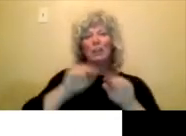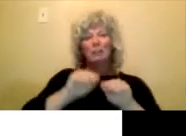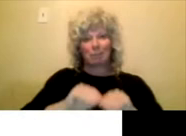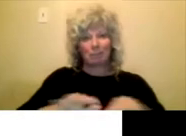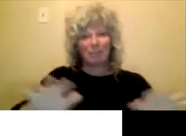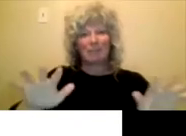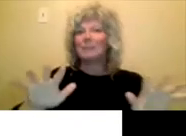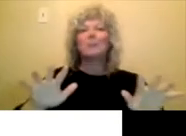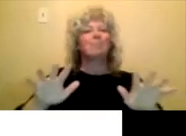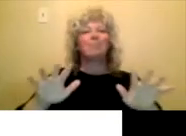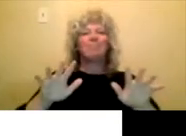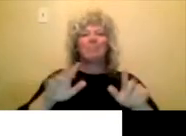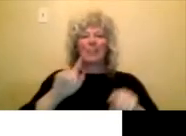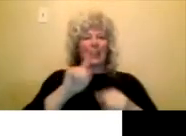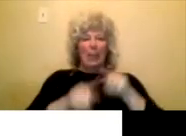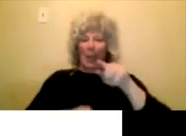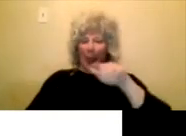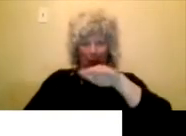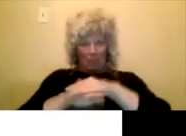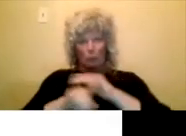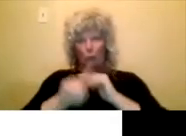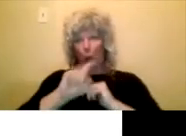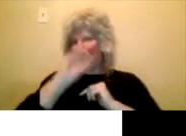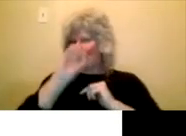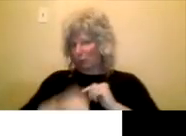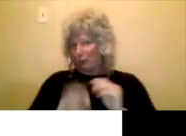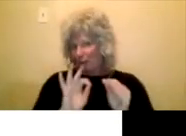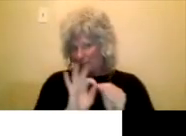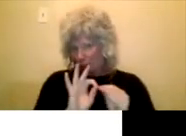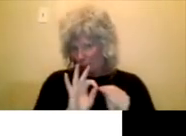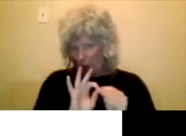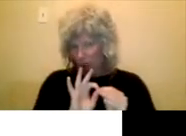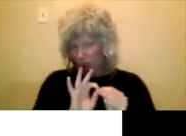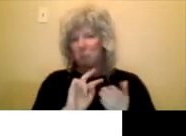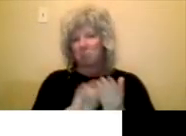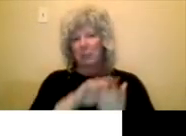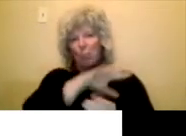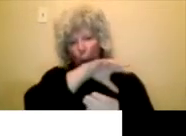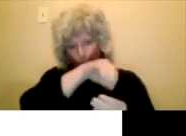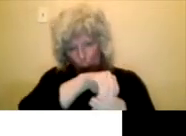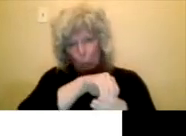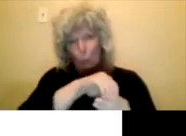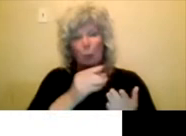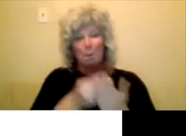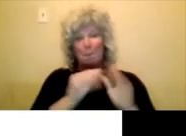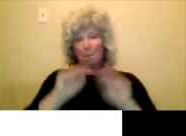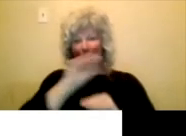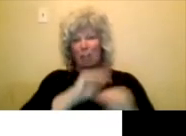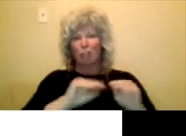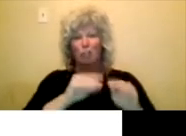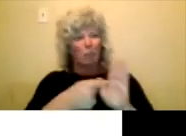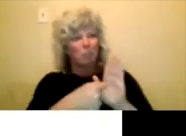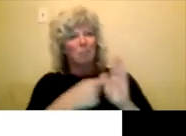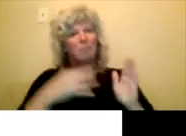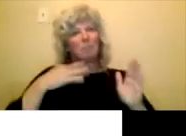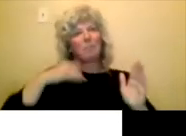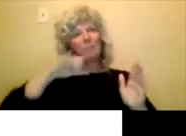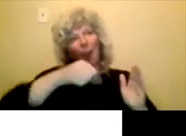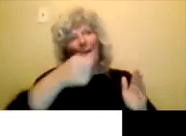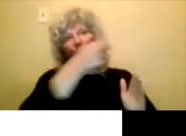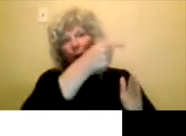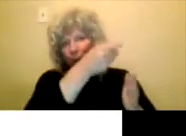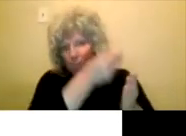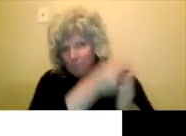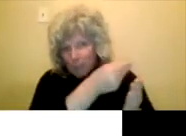governmental funding included in that budget. Eligible expenses